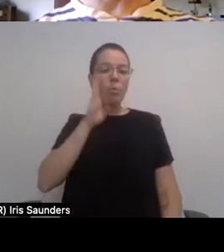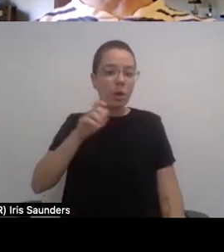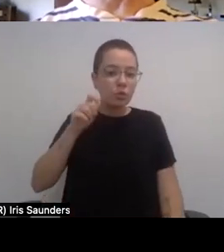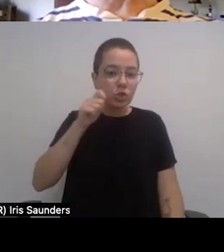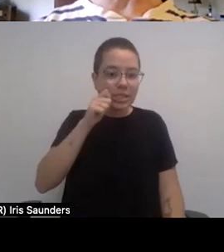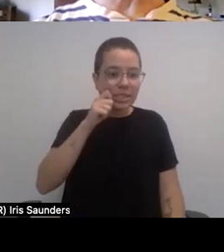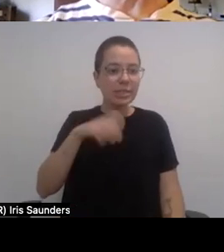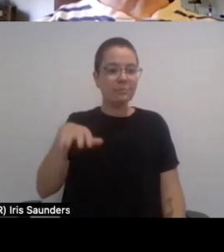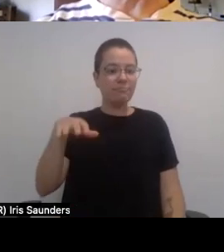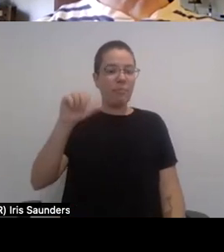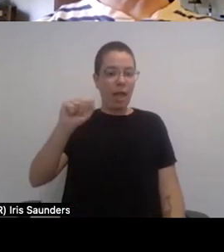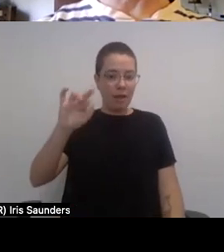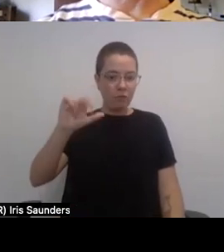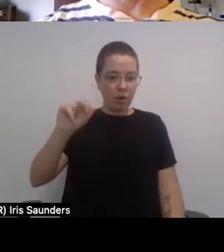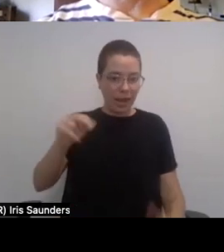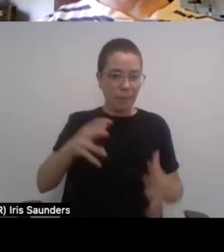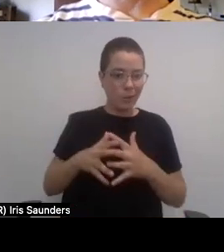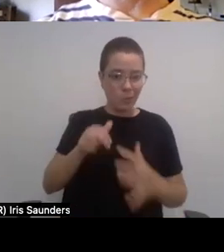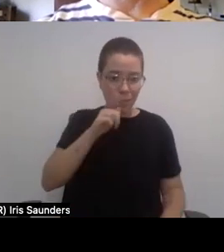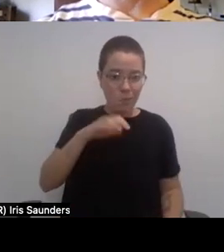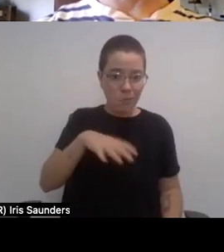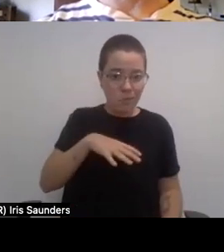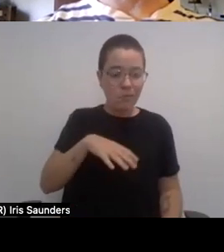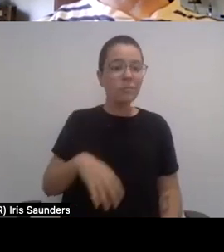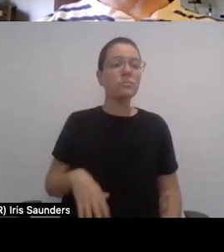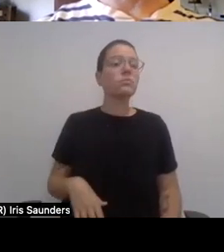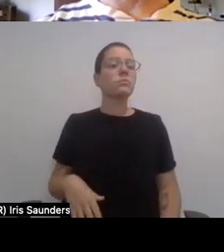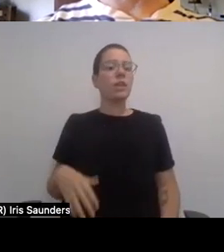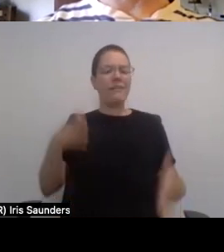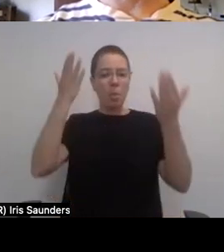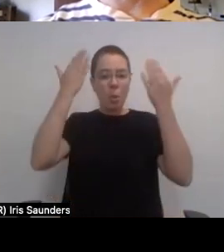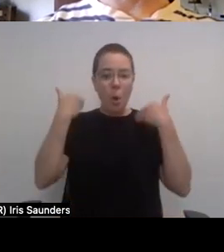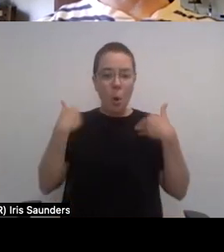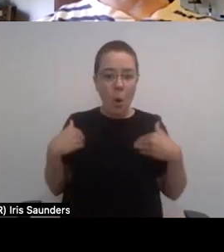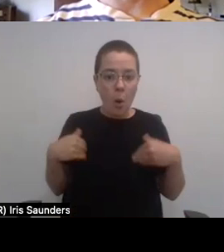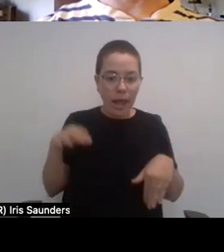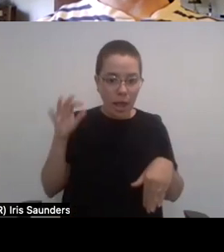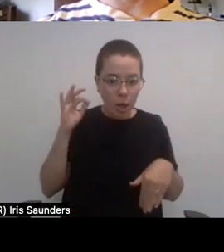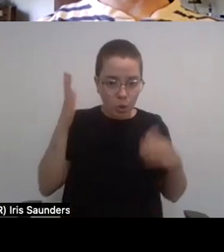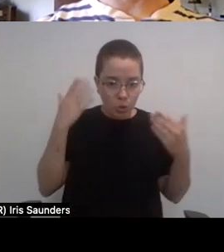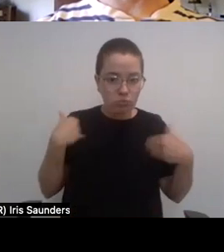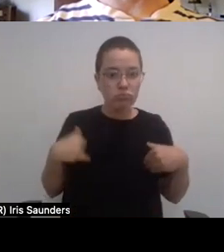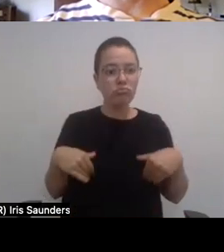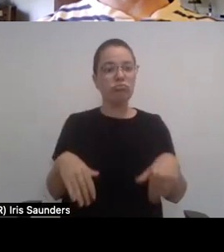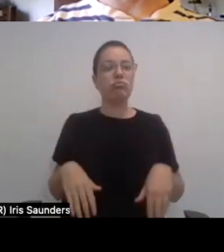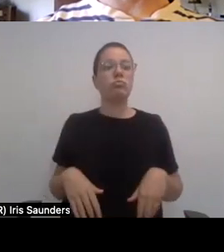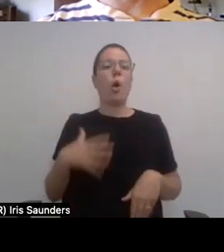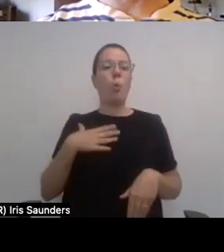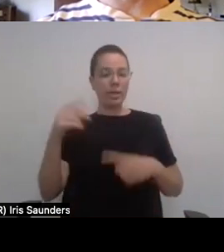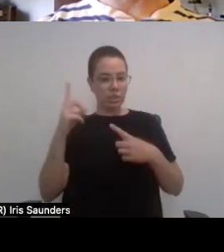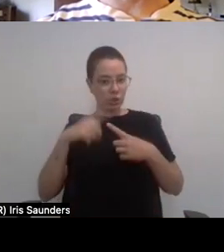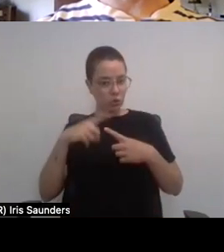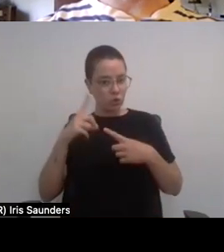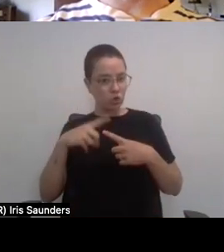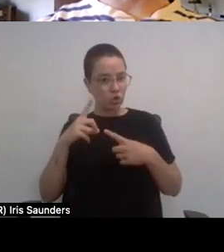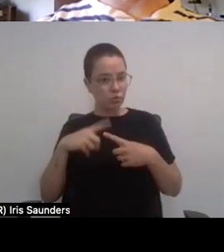-American woman. I'm wearing low black hair and I have a white t-shirt on.